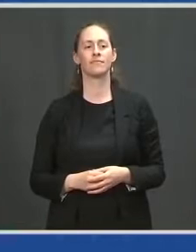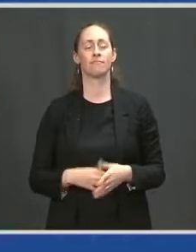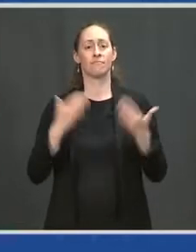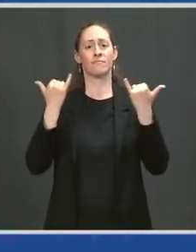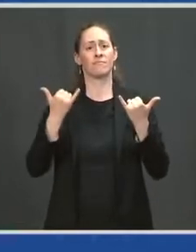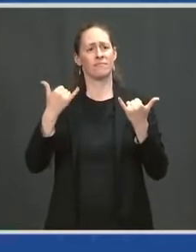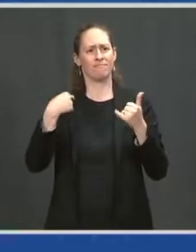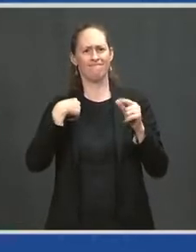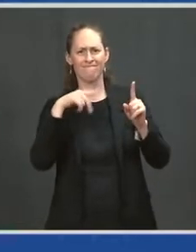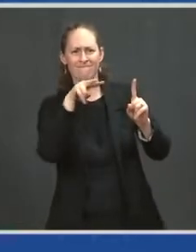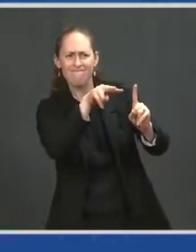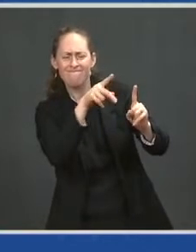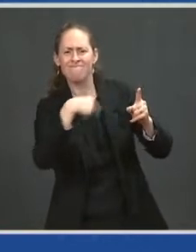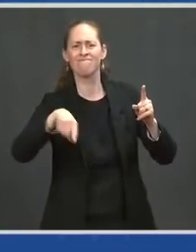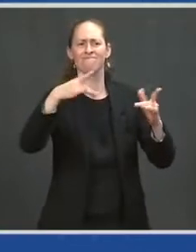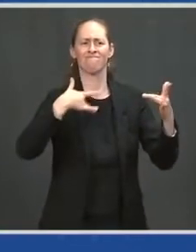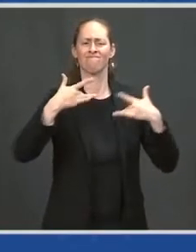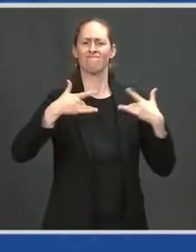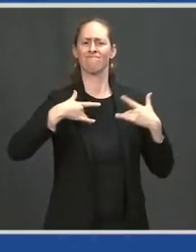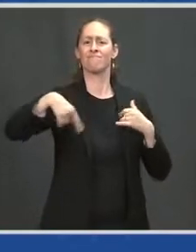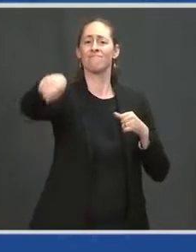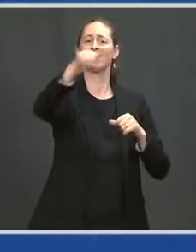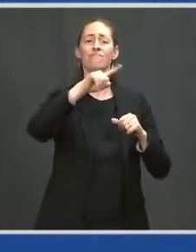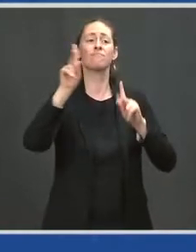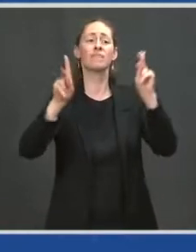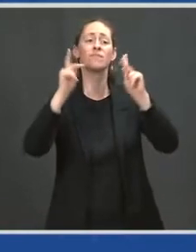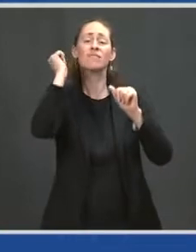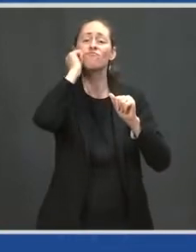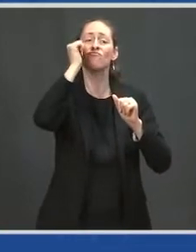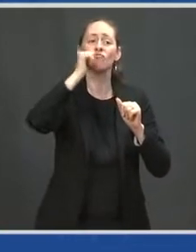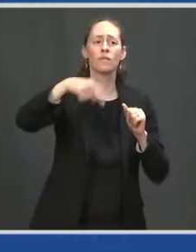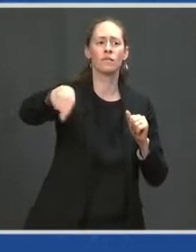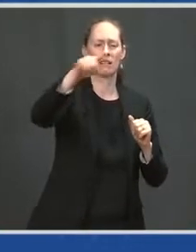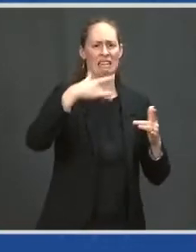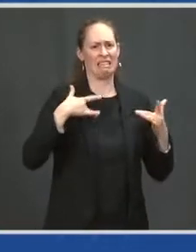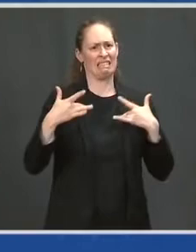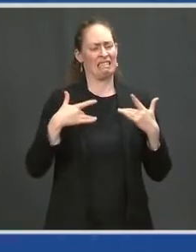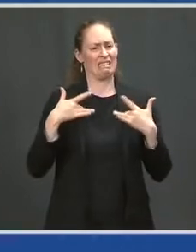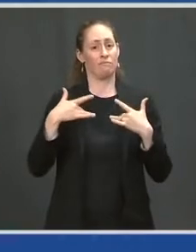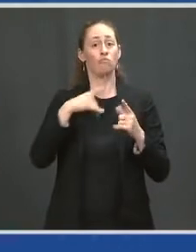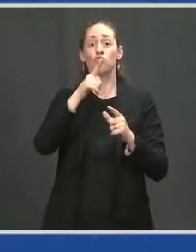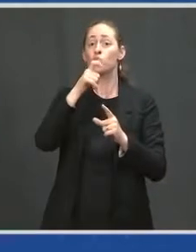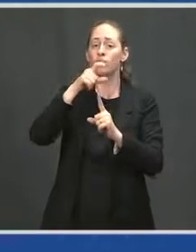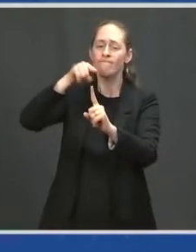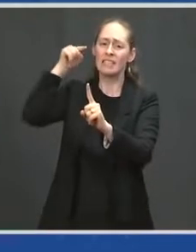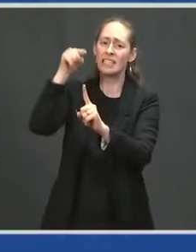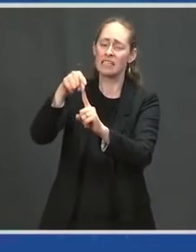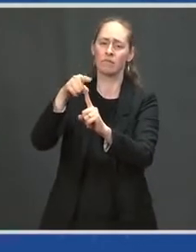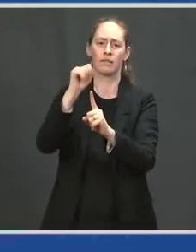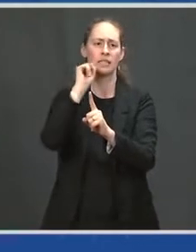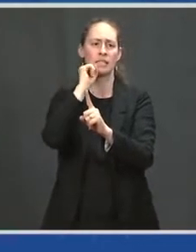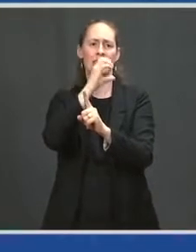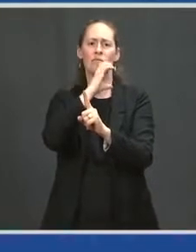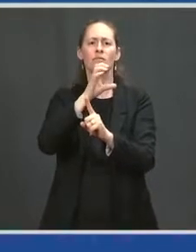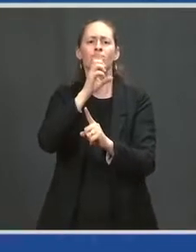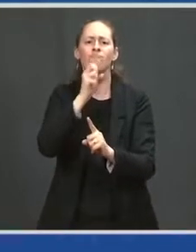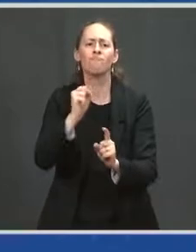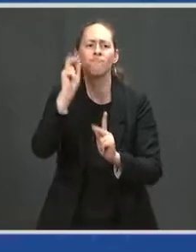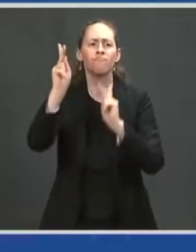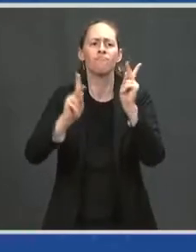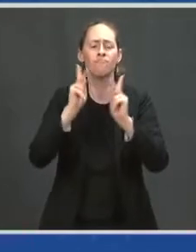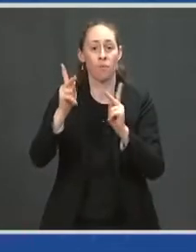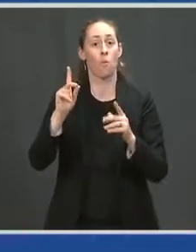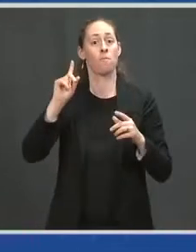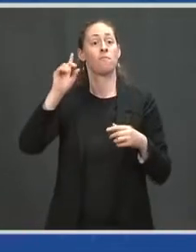to the virus, senior citizens. When I took office in January, we were losing literally